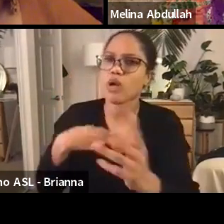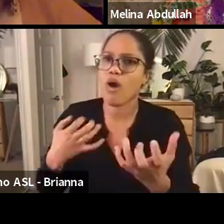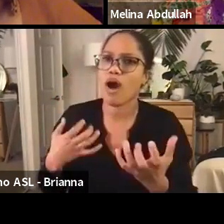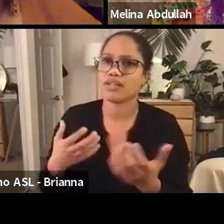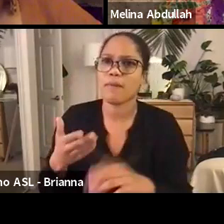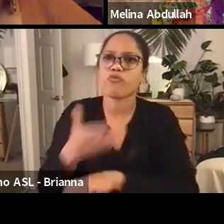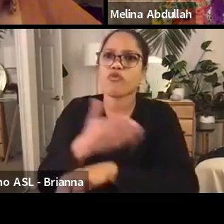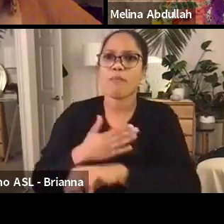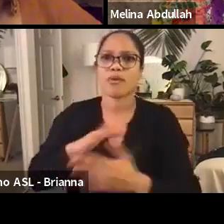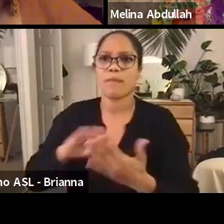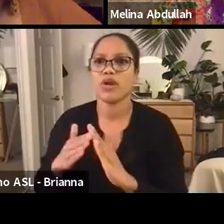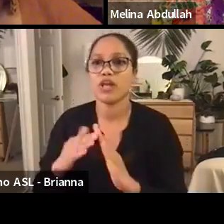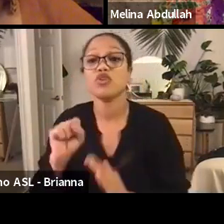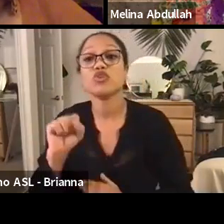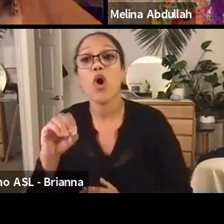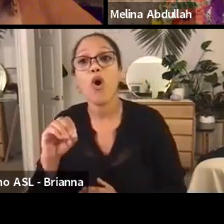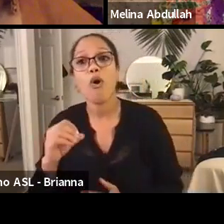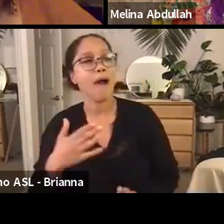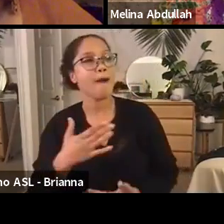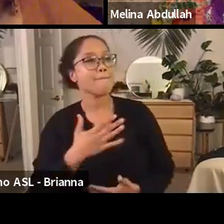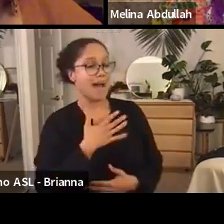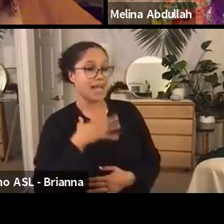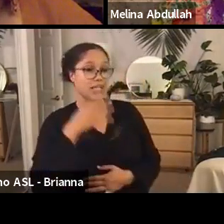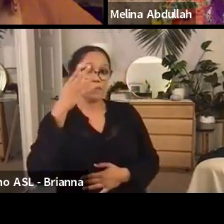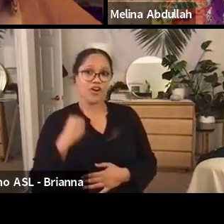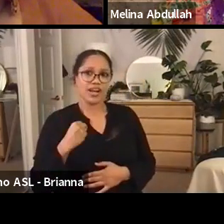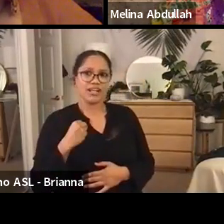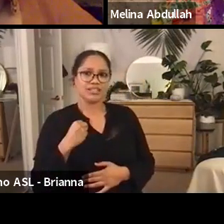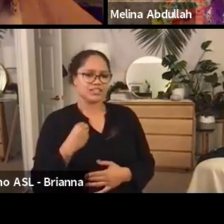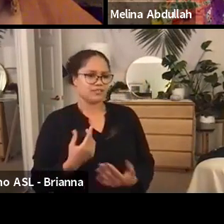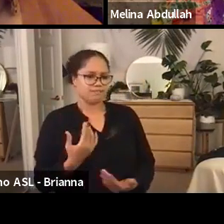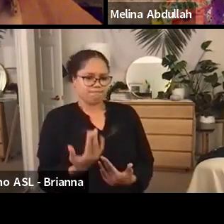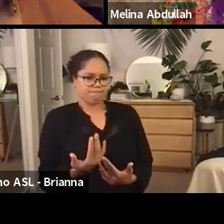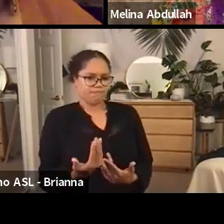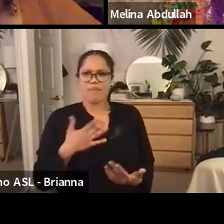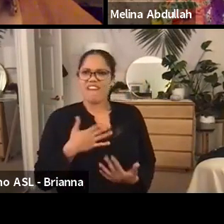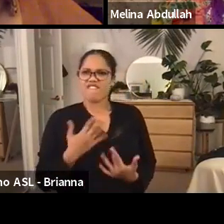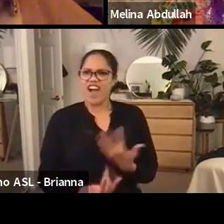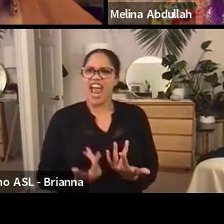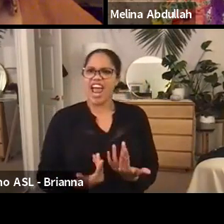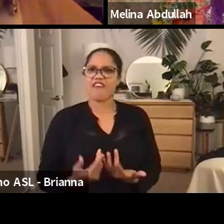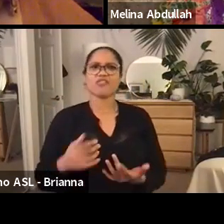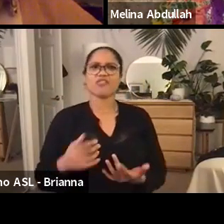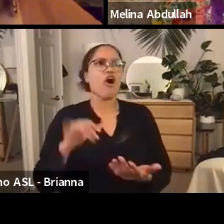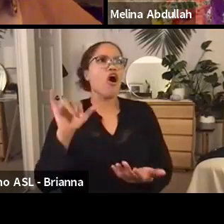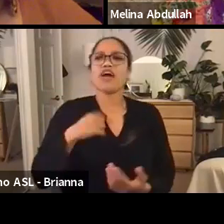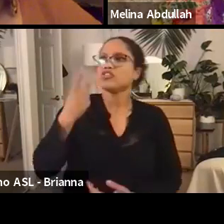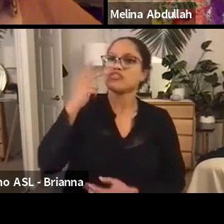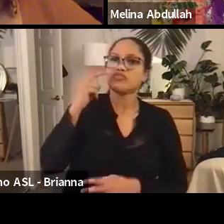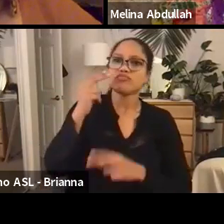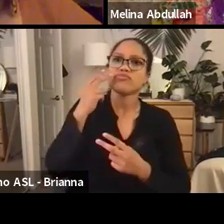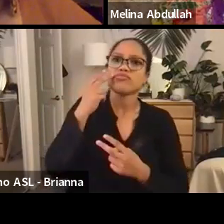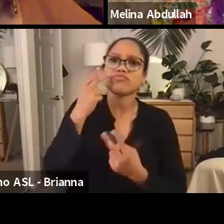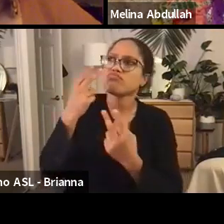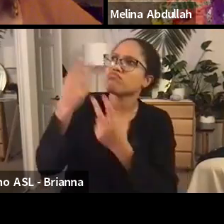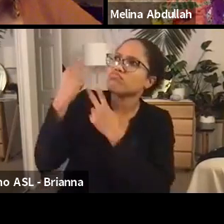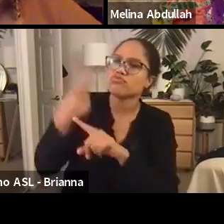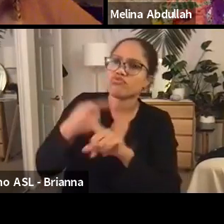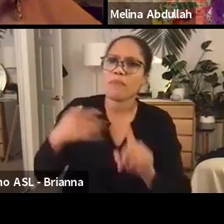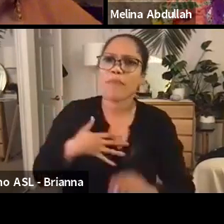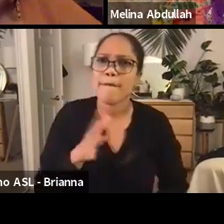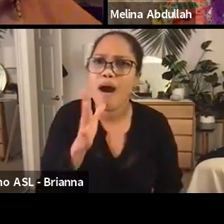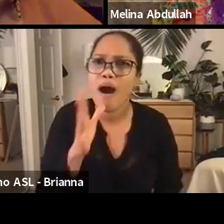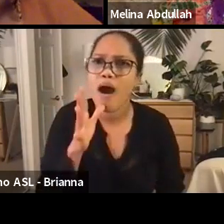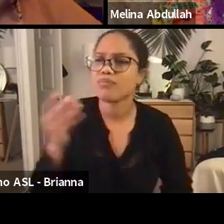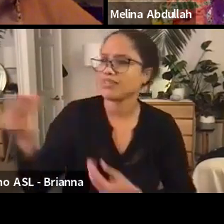this fire was, was lit from my own experience being raised by a single black mother that fought for every single opportunity that she bestowed my brother